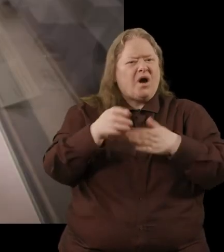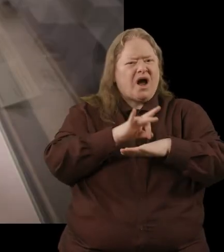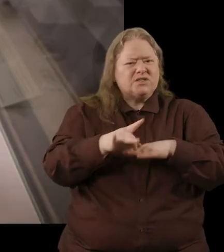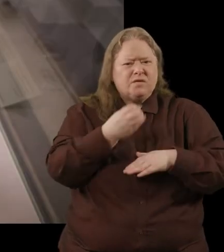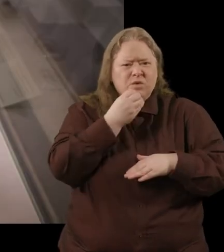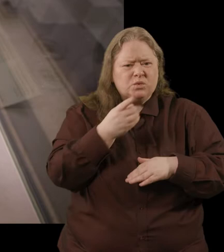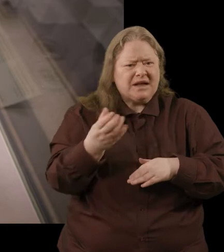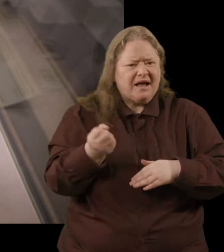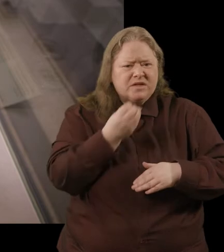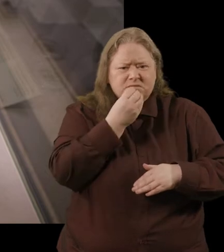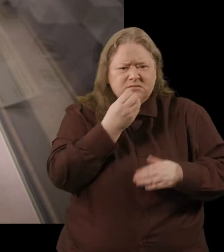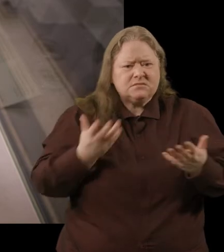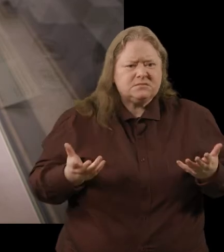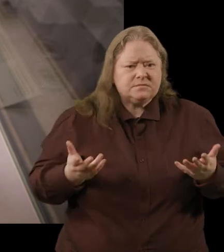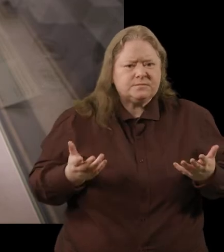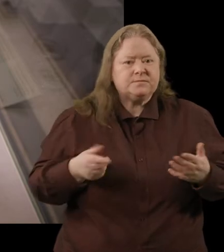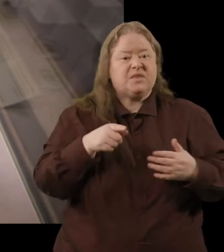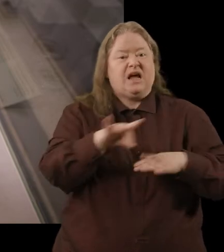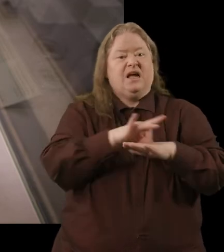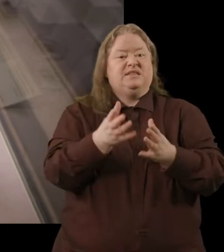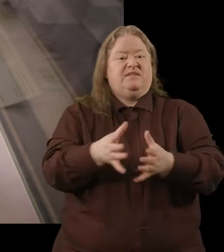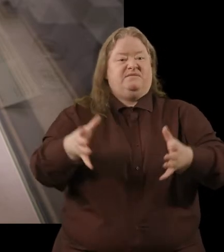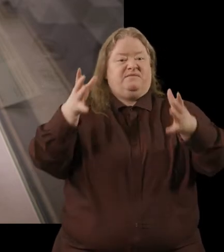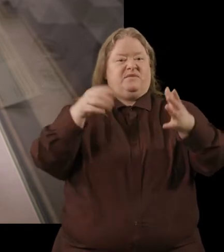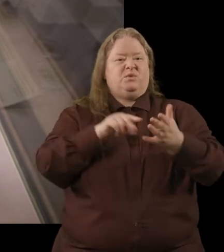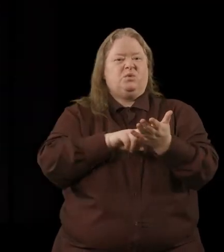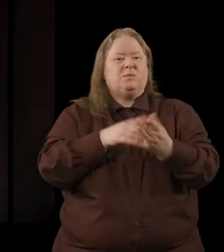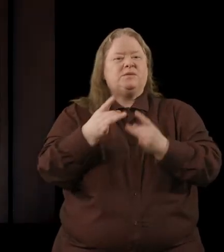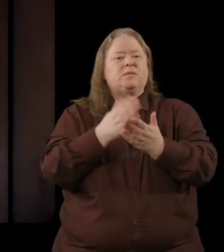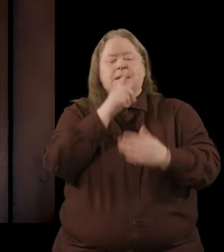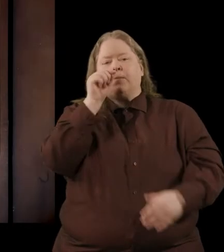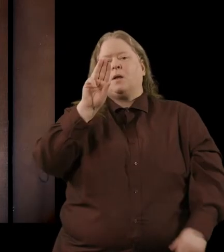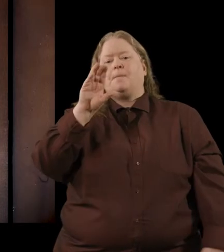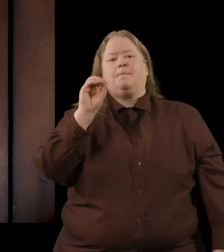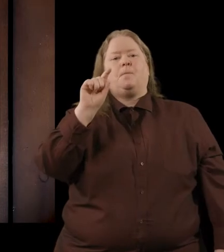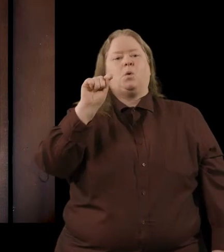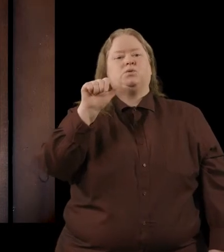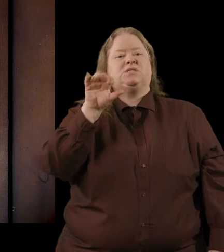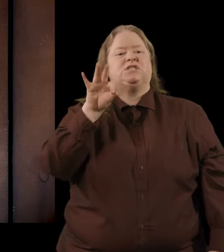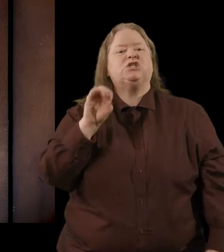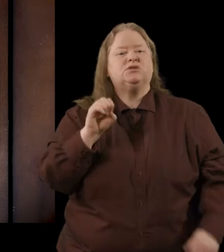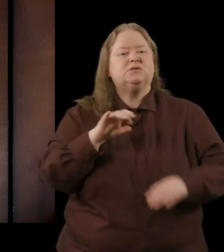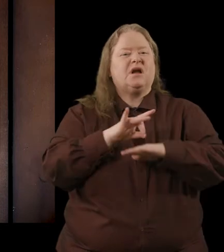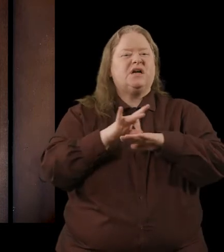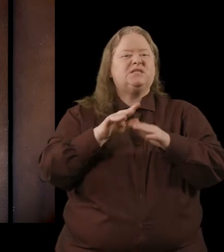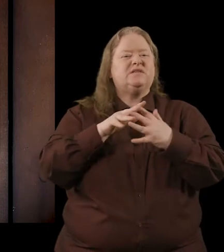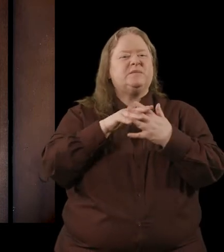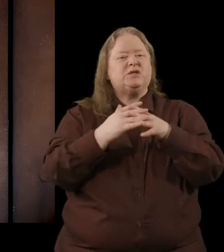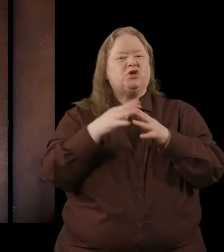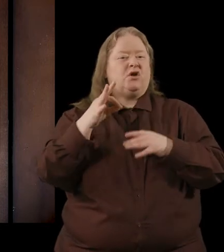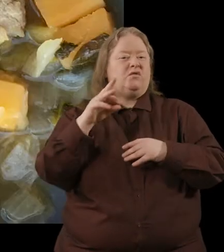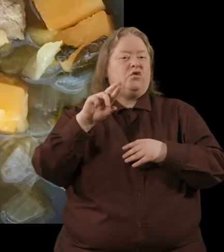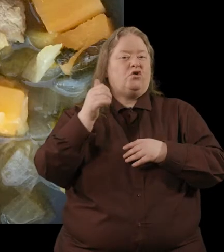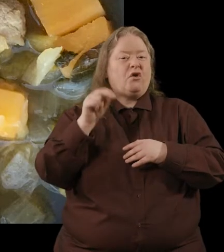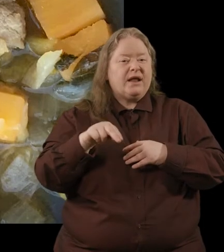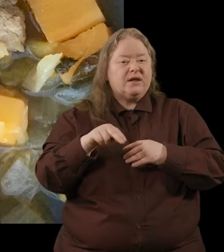of food would they have ate? So this kind of vessel would be used to make something called pottage which is kind of a mixture of grain,